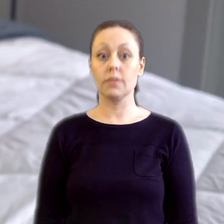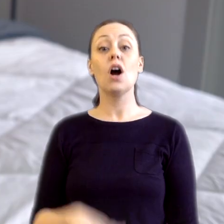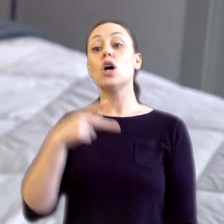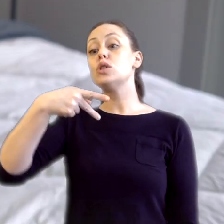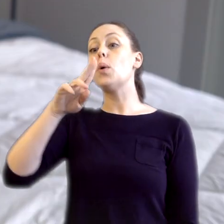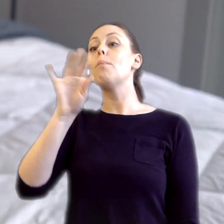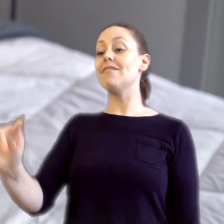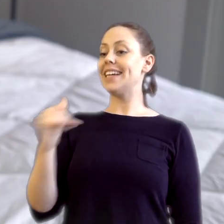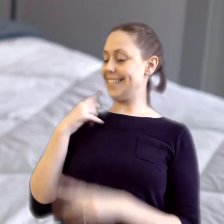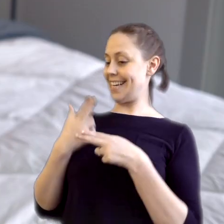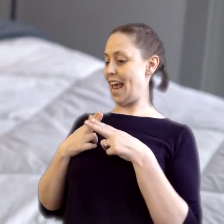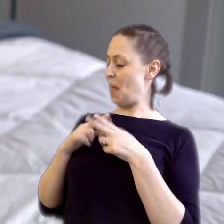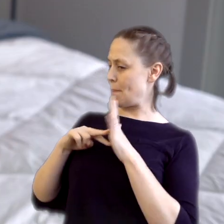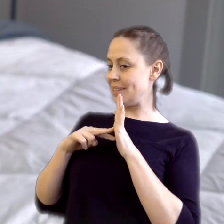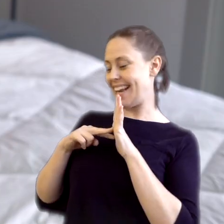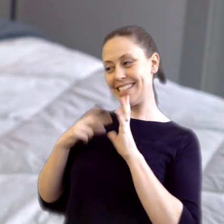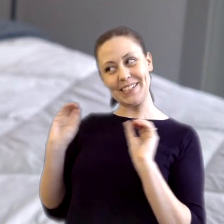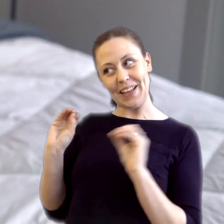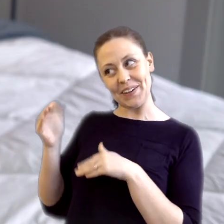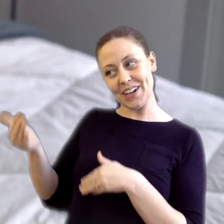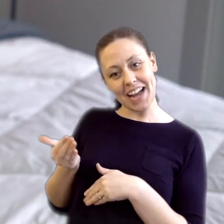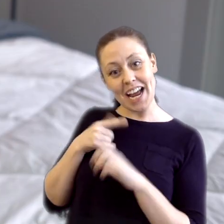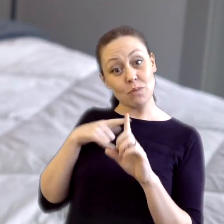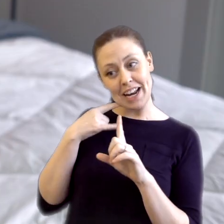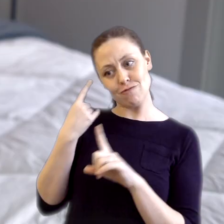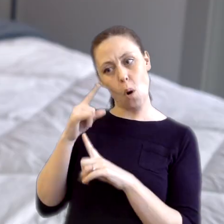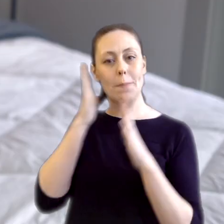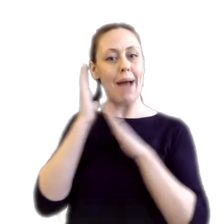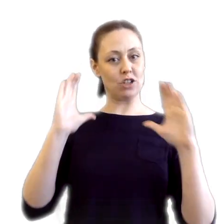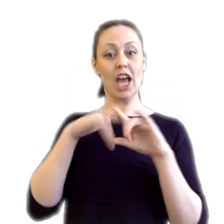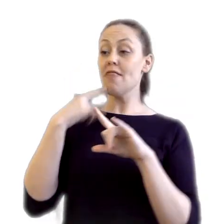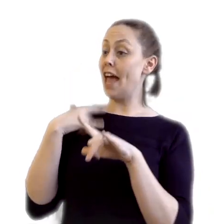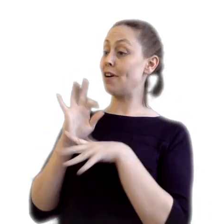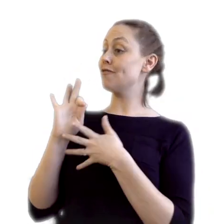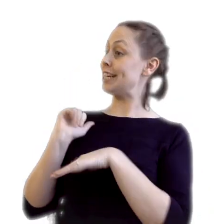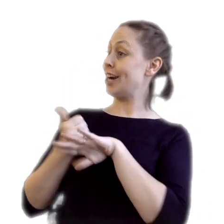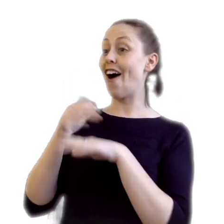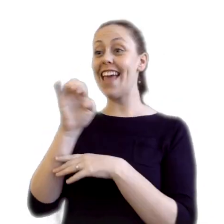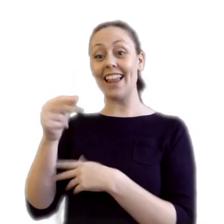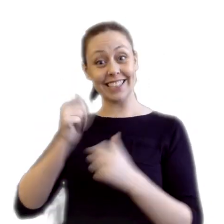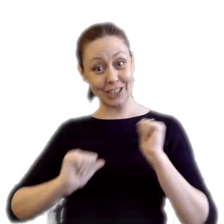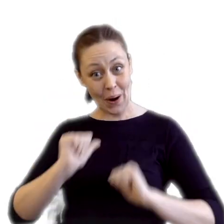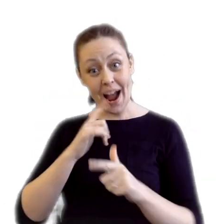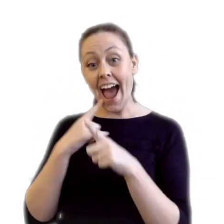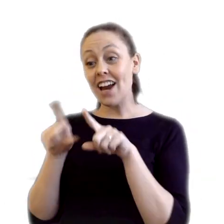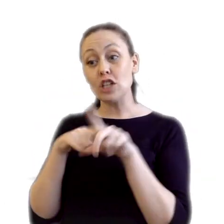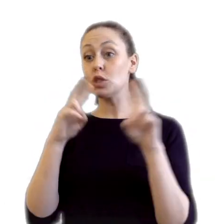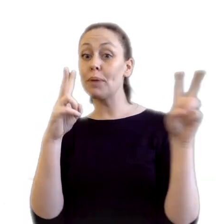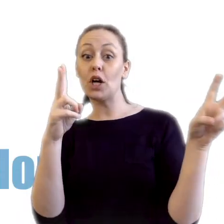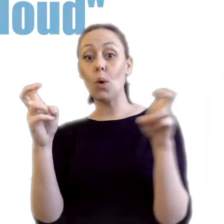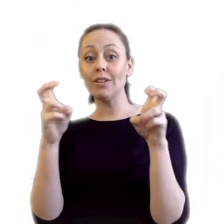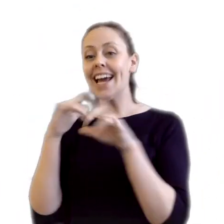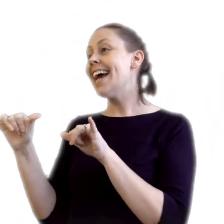So puffy is a name that needs very little introduction when it comes to mattresses. They were featured on the Ellen show and it has been quoted